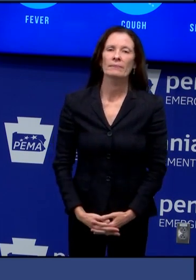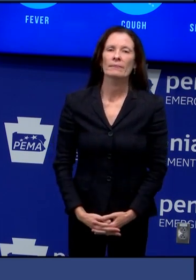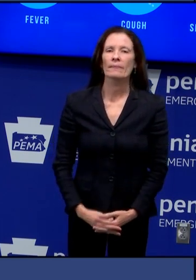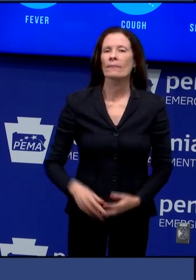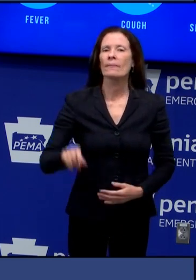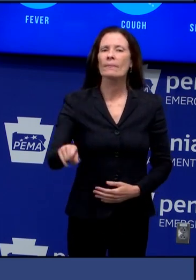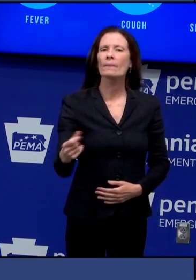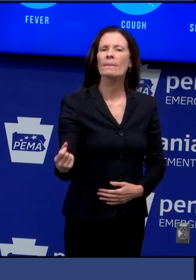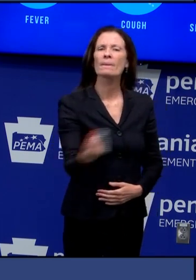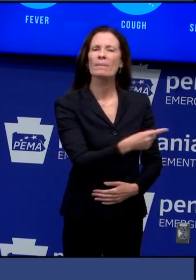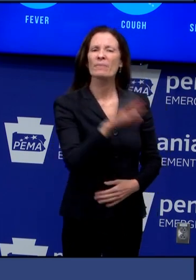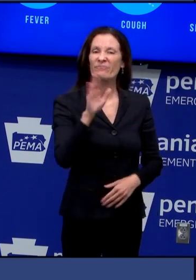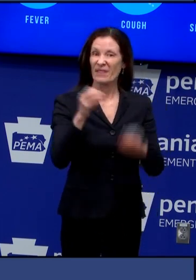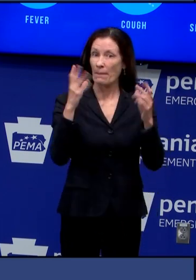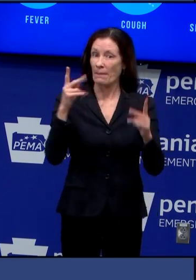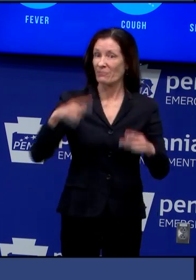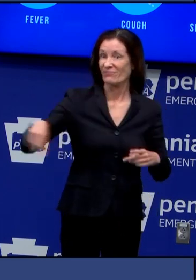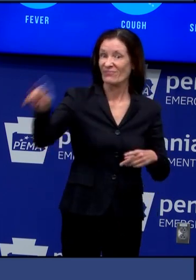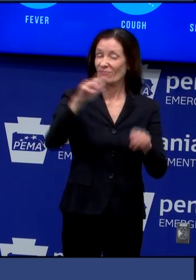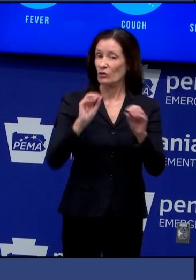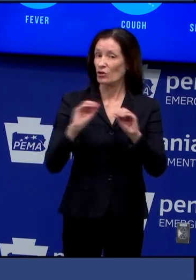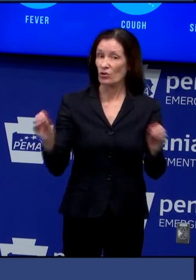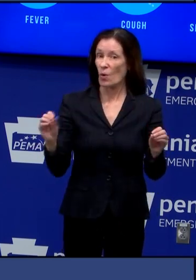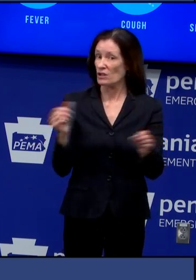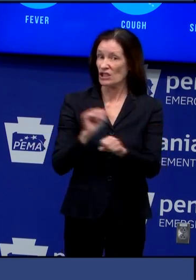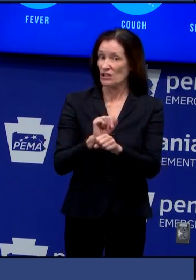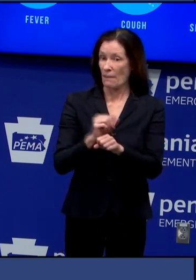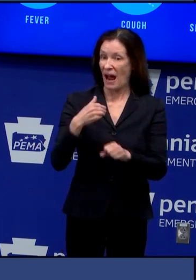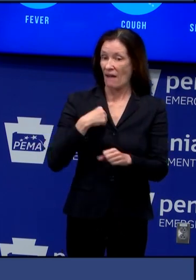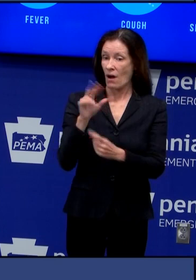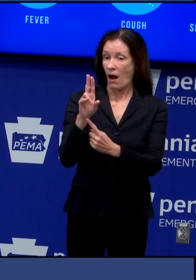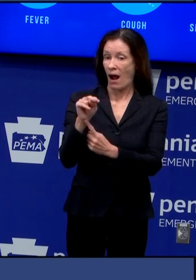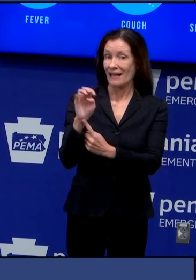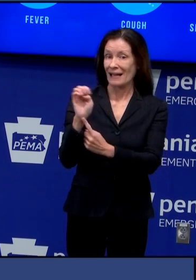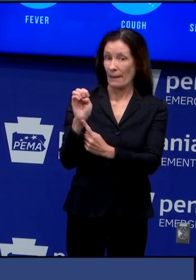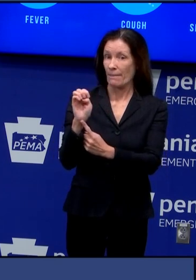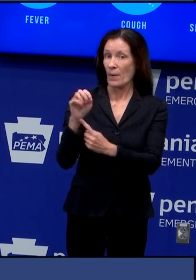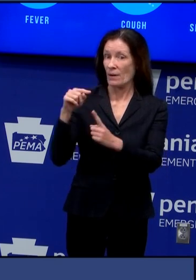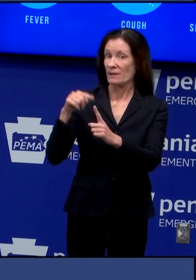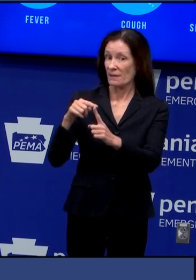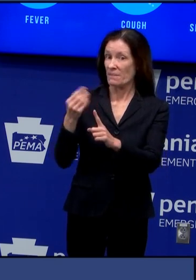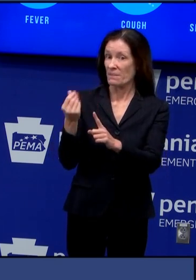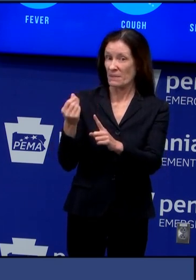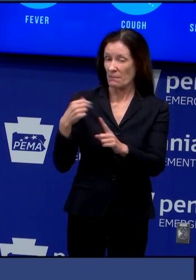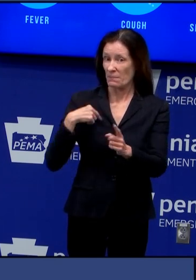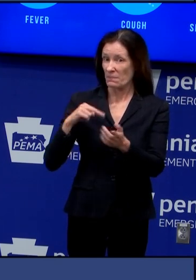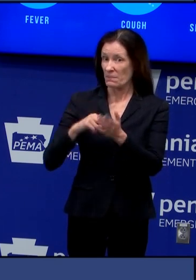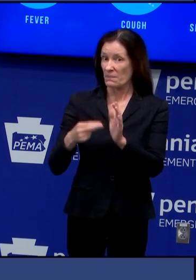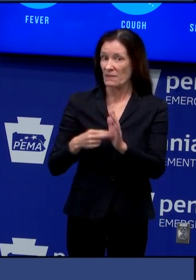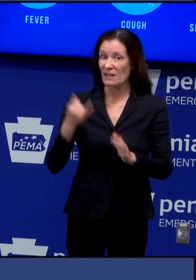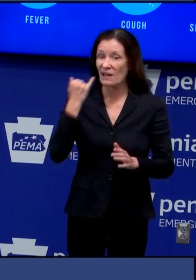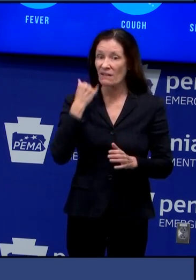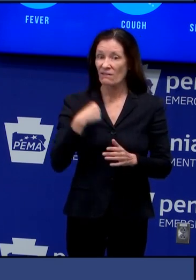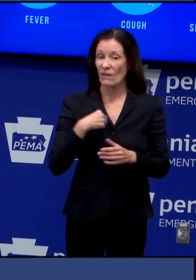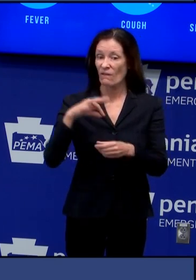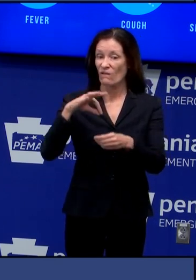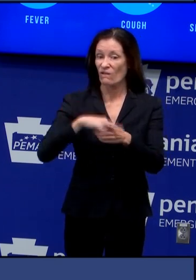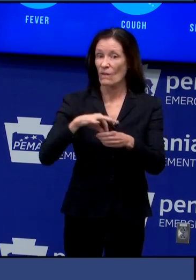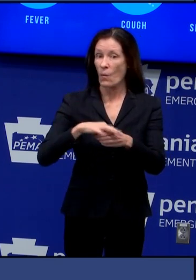use local poll worker pay but if they're receiving unemployment compensation would it jeopardize their unemployment benefit